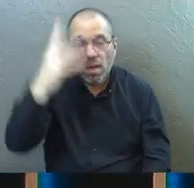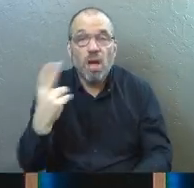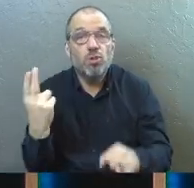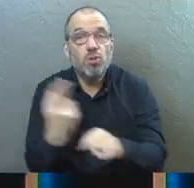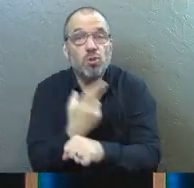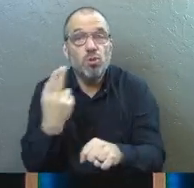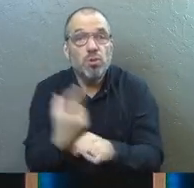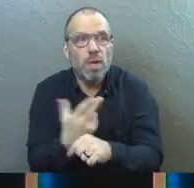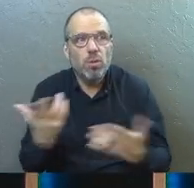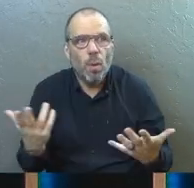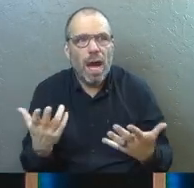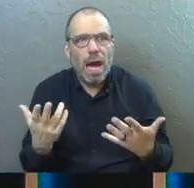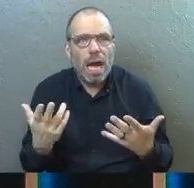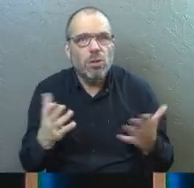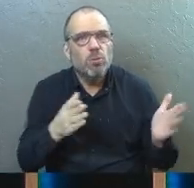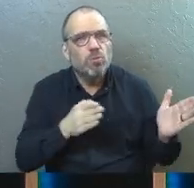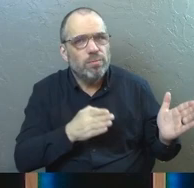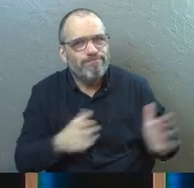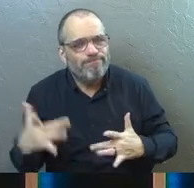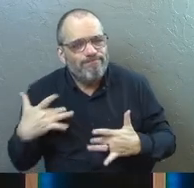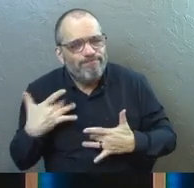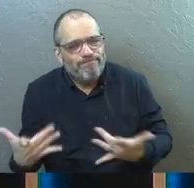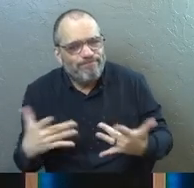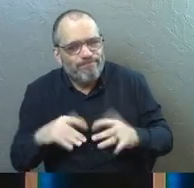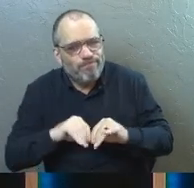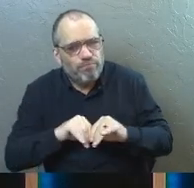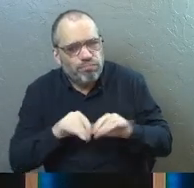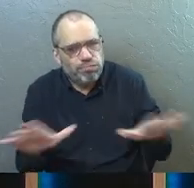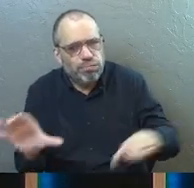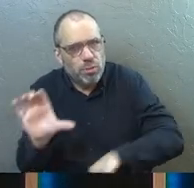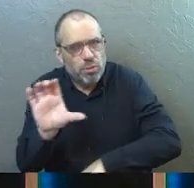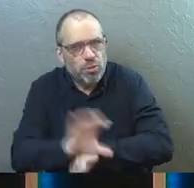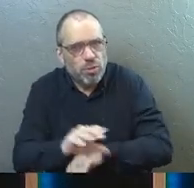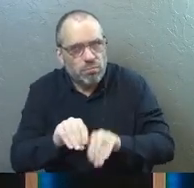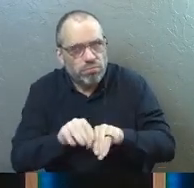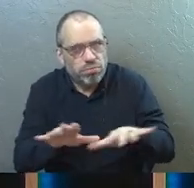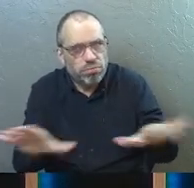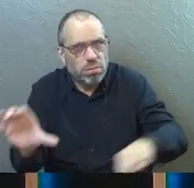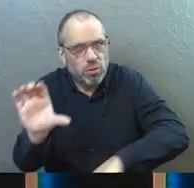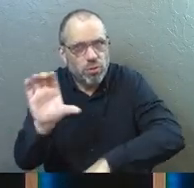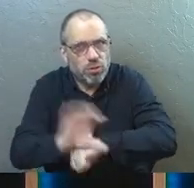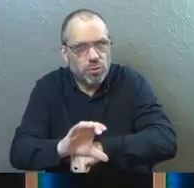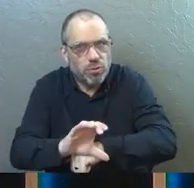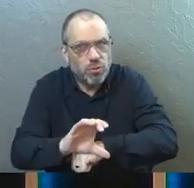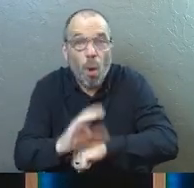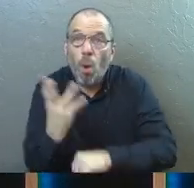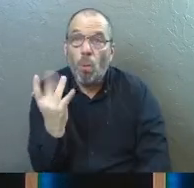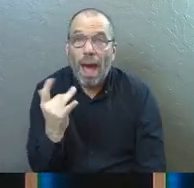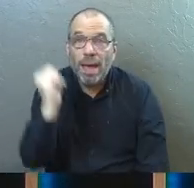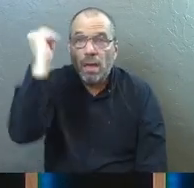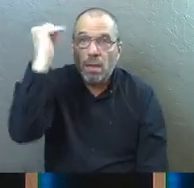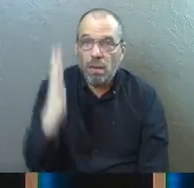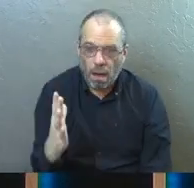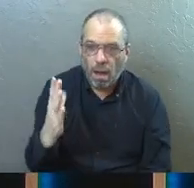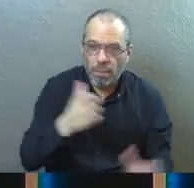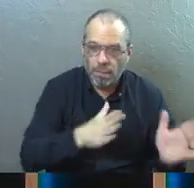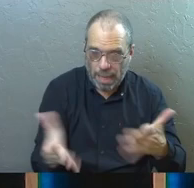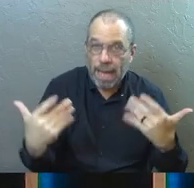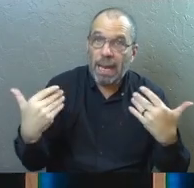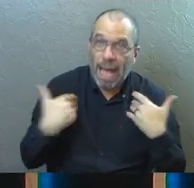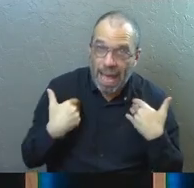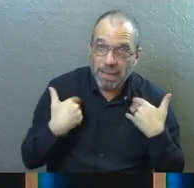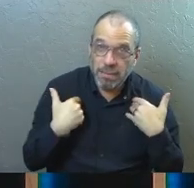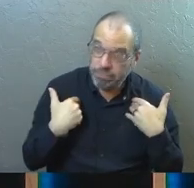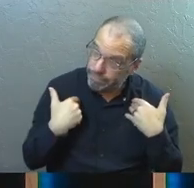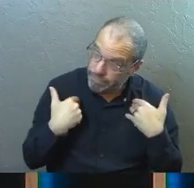is using it to intentionally scatter the church into the rest of the country because God had a plan.